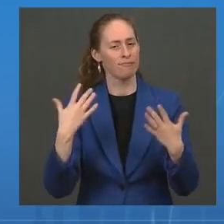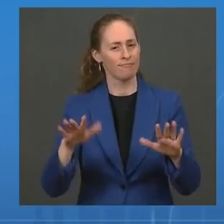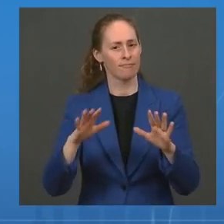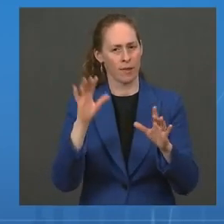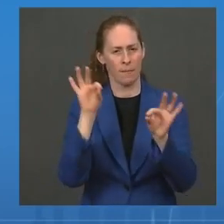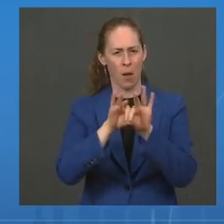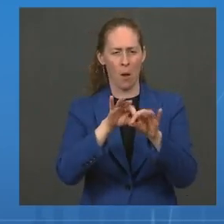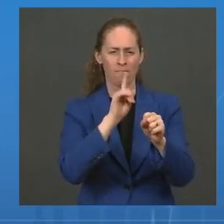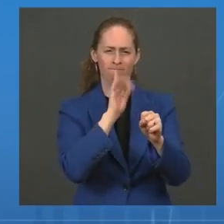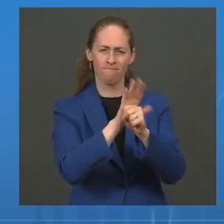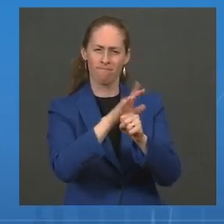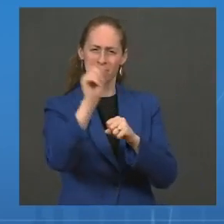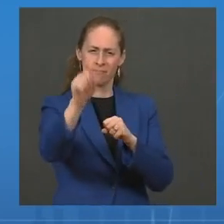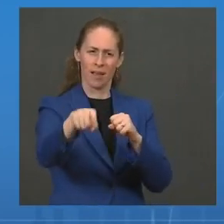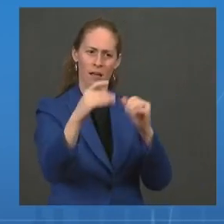center.